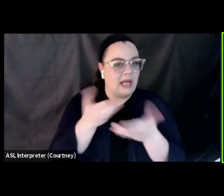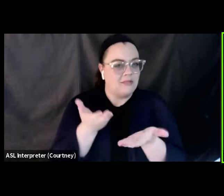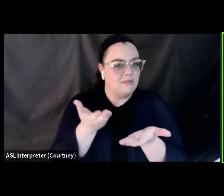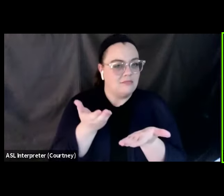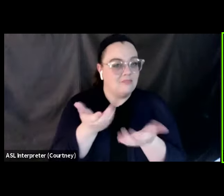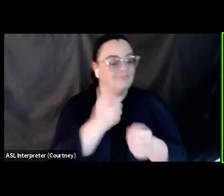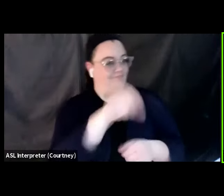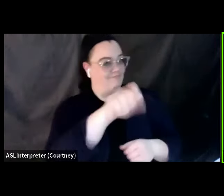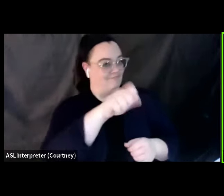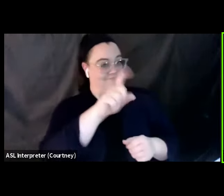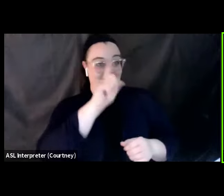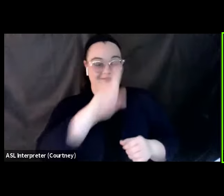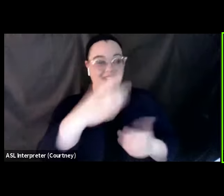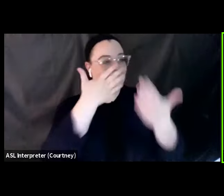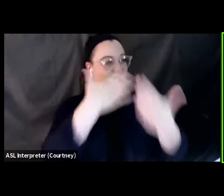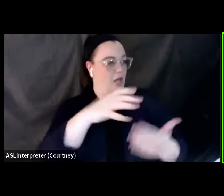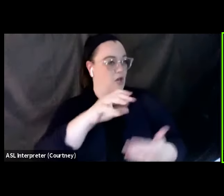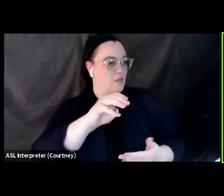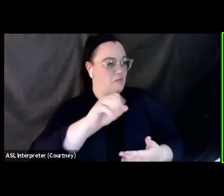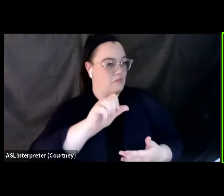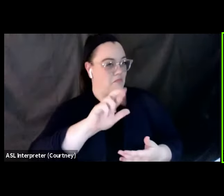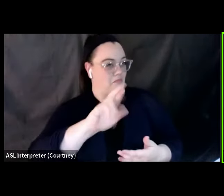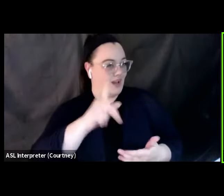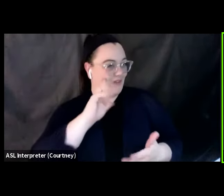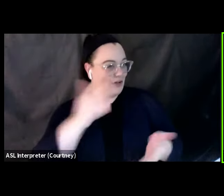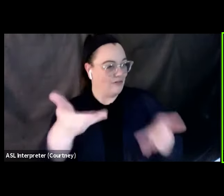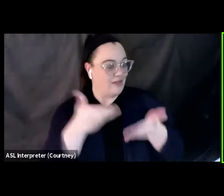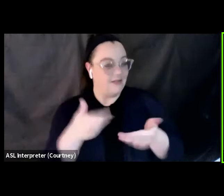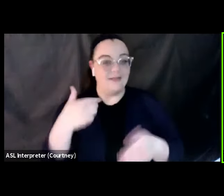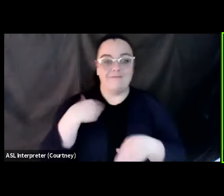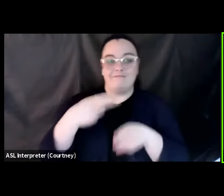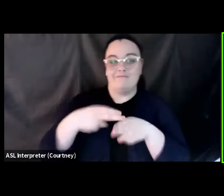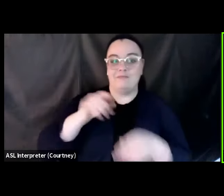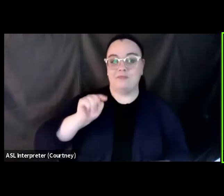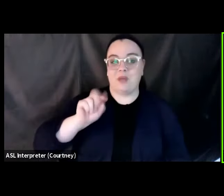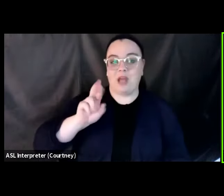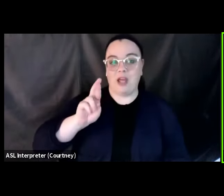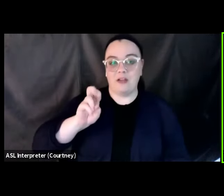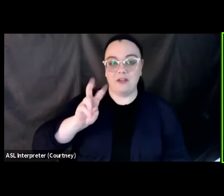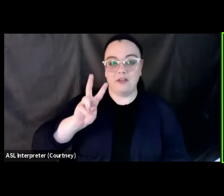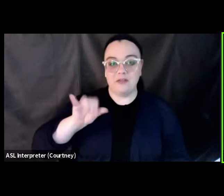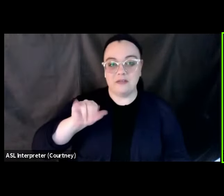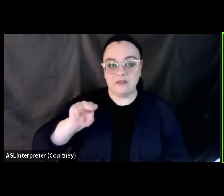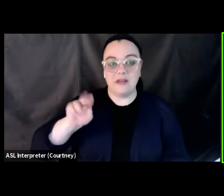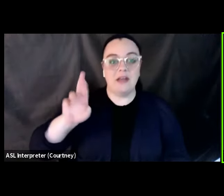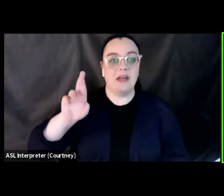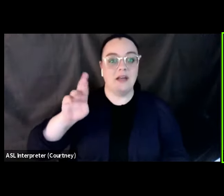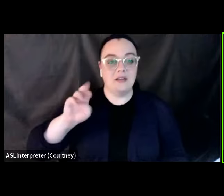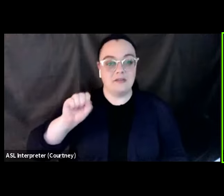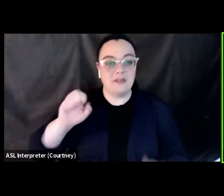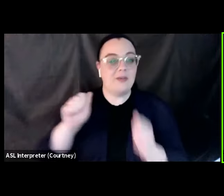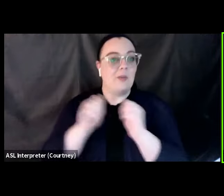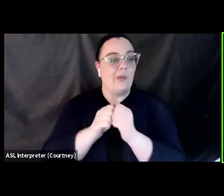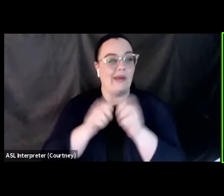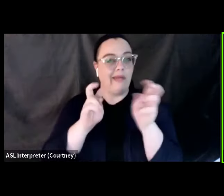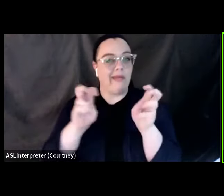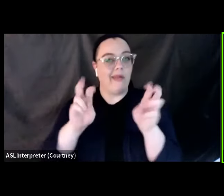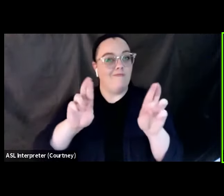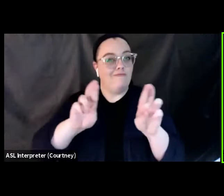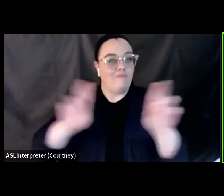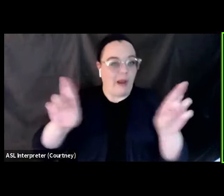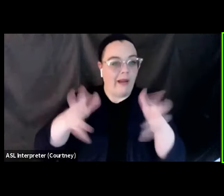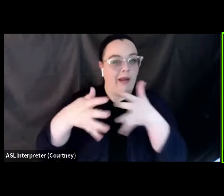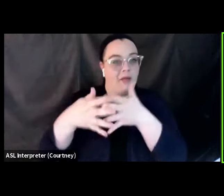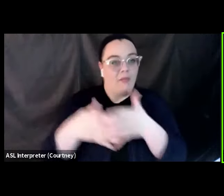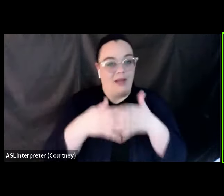absolutely. Thank you, Mark, for having me here. So I'm Trevon Reese with Ready America. So we are here at Dexcom with